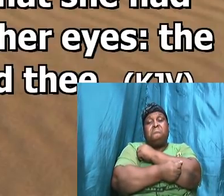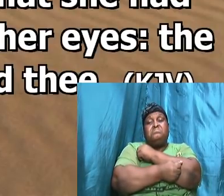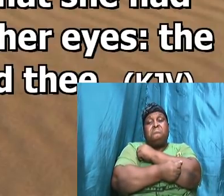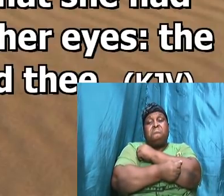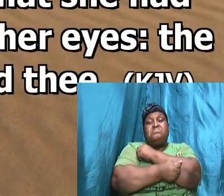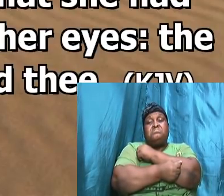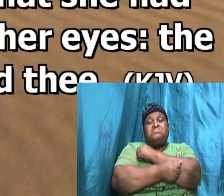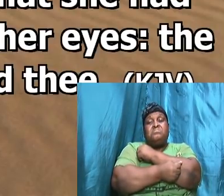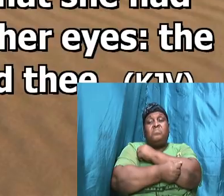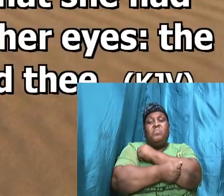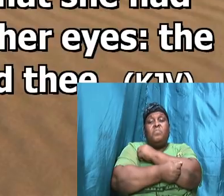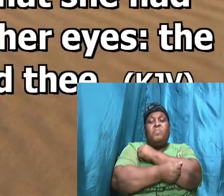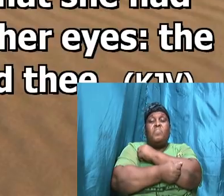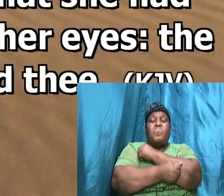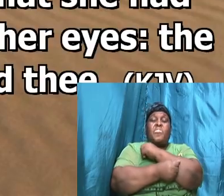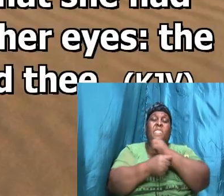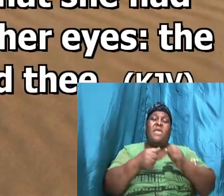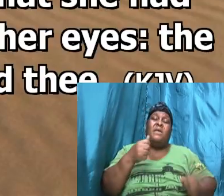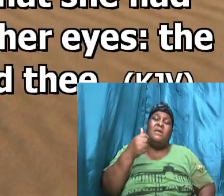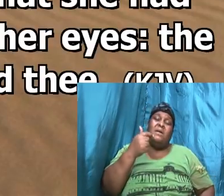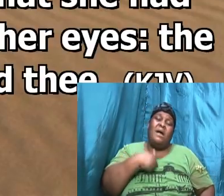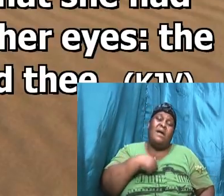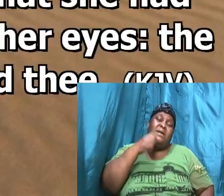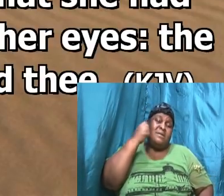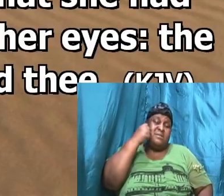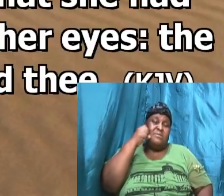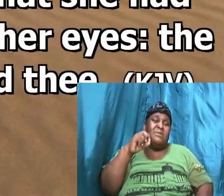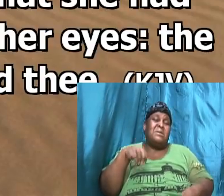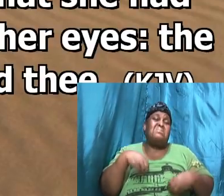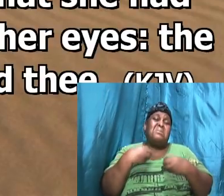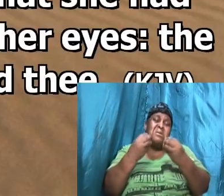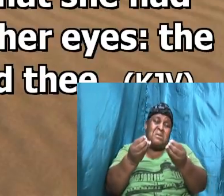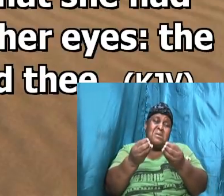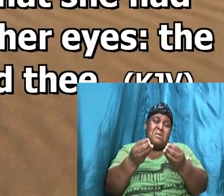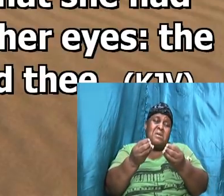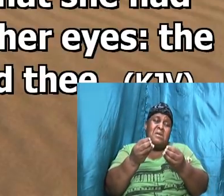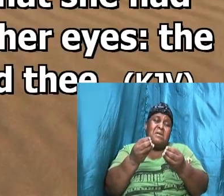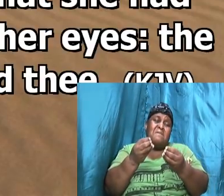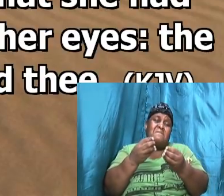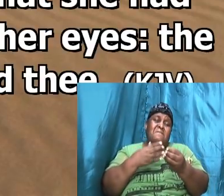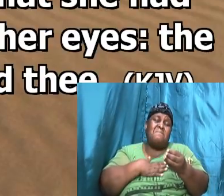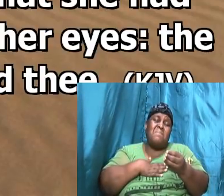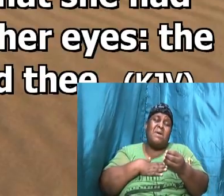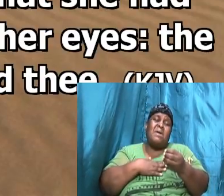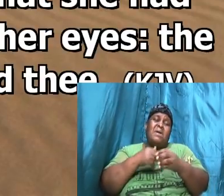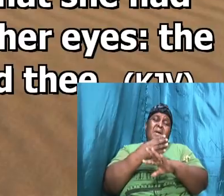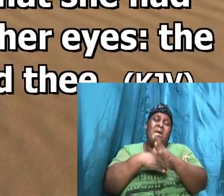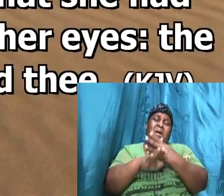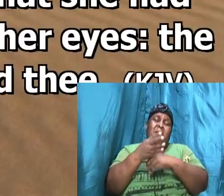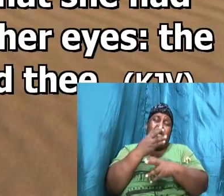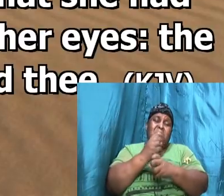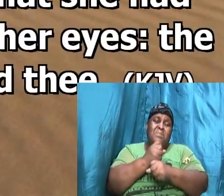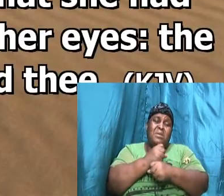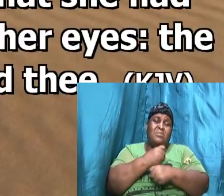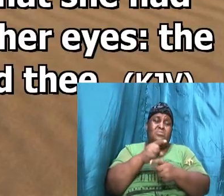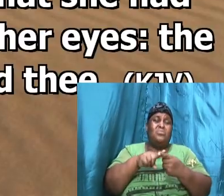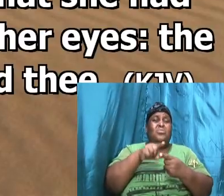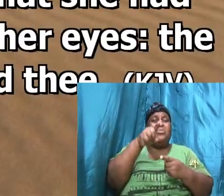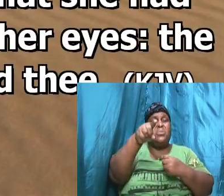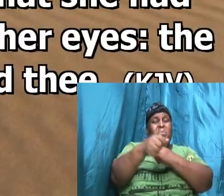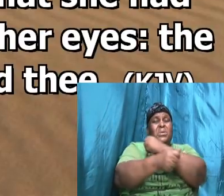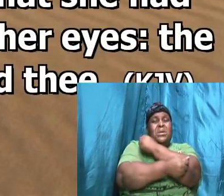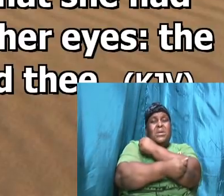I give my maid into thy bosom and when she saw that she had conceived I was